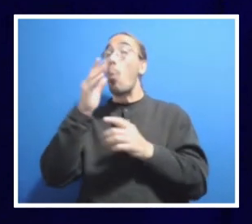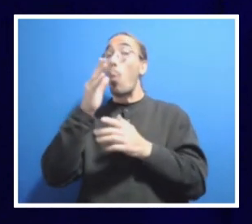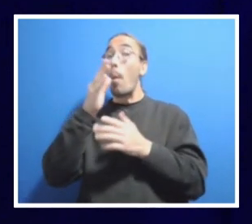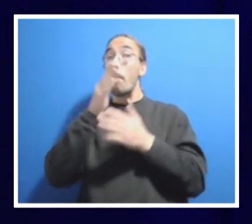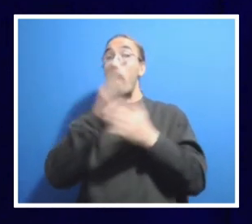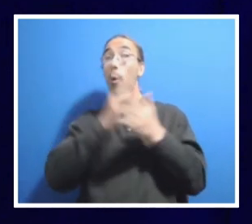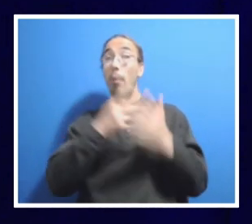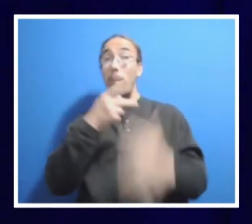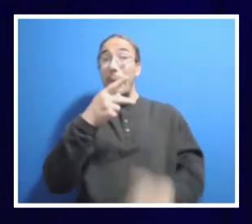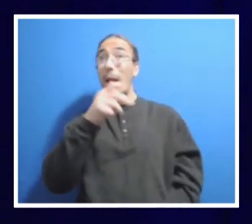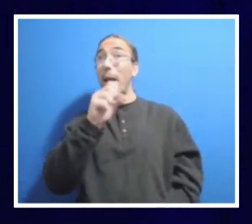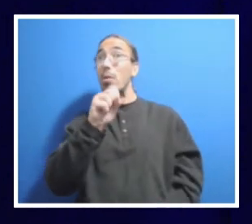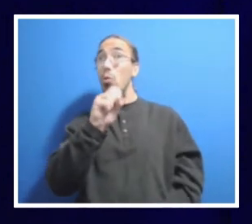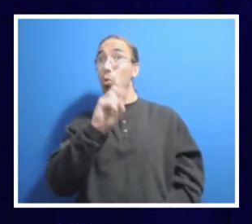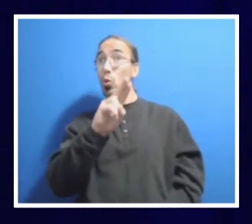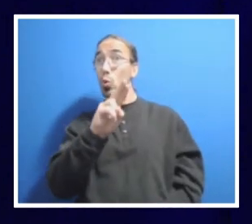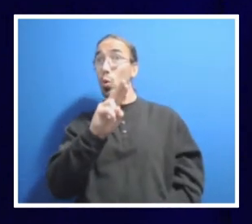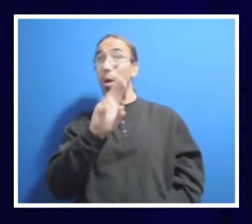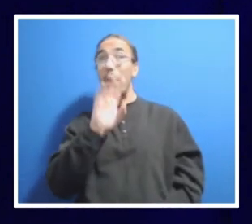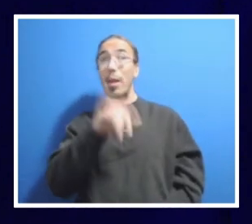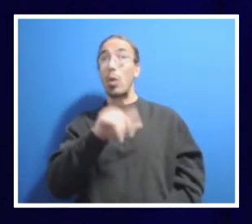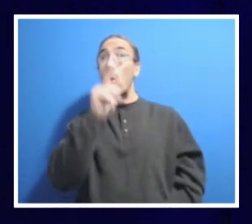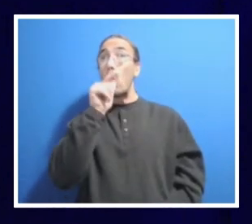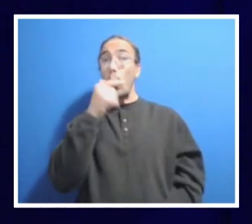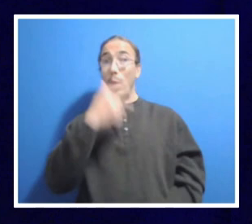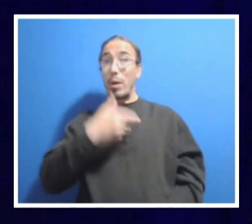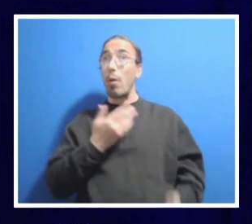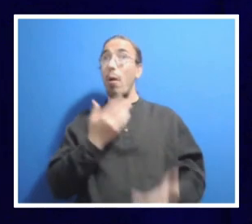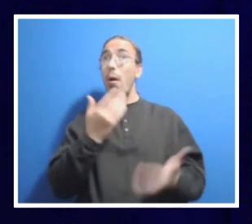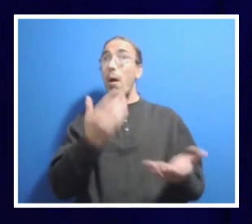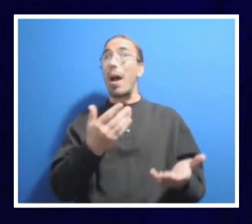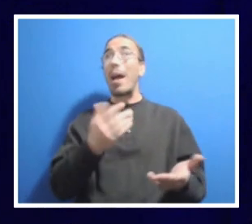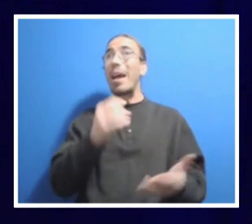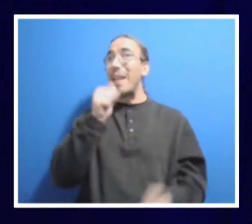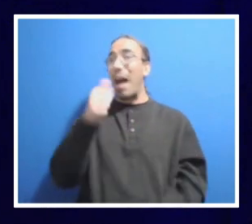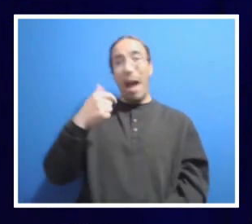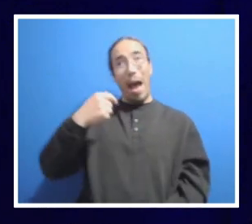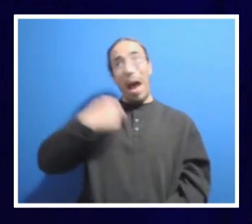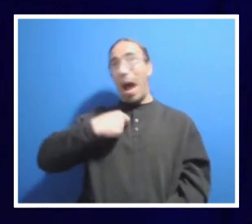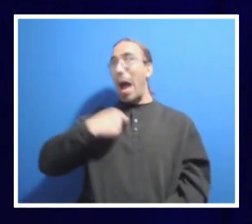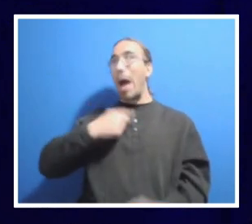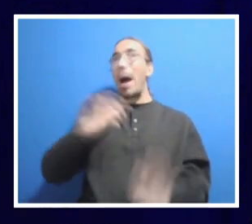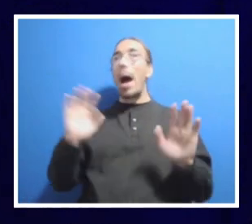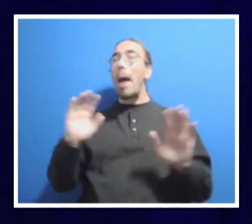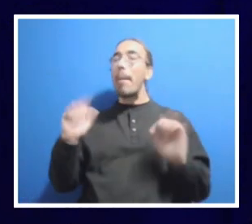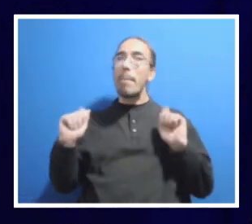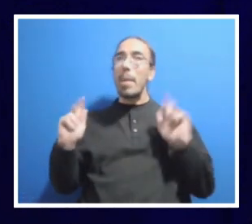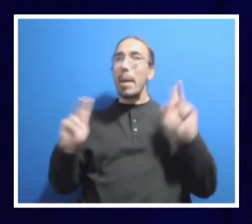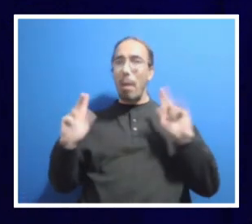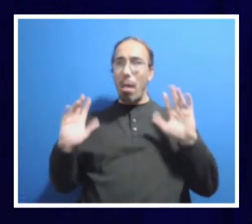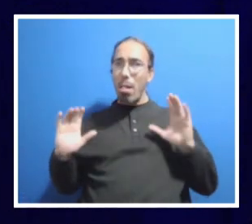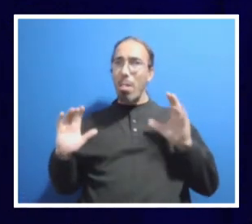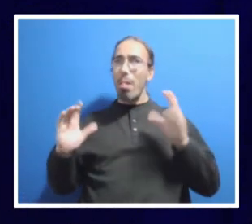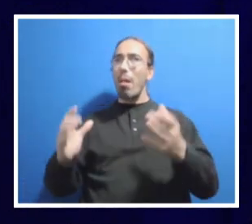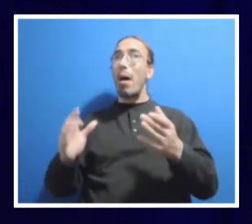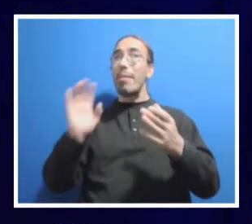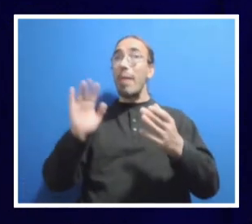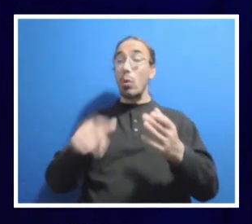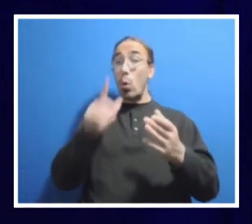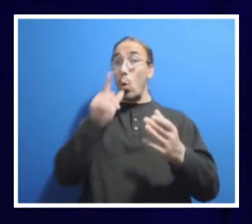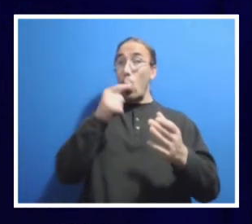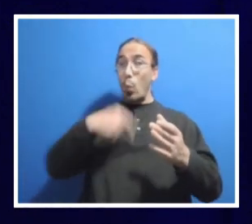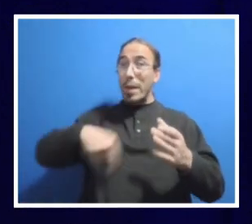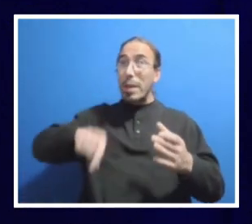that we say we are. We're not a culture that says I am. There's such wisdom, such beauty in saying it's we are.